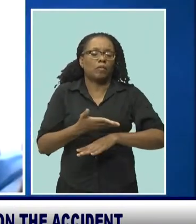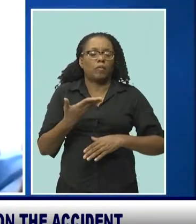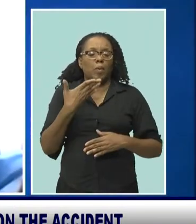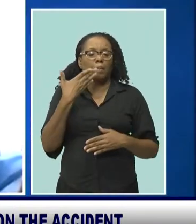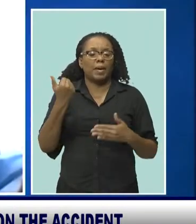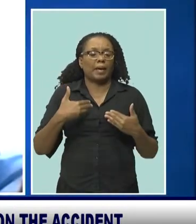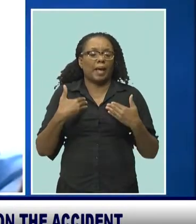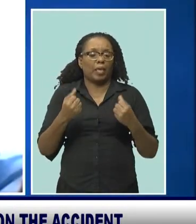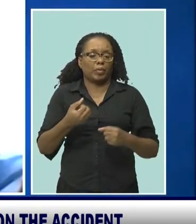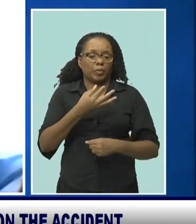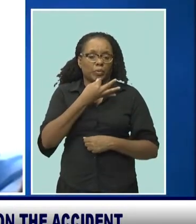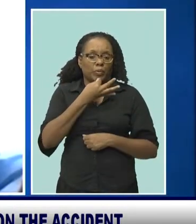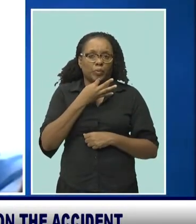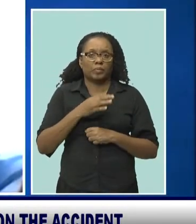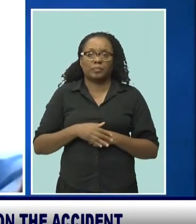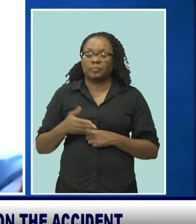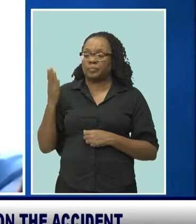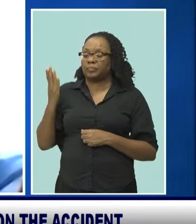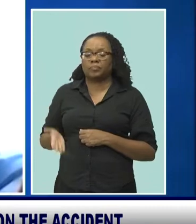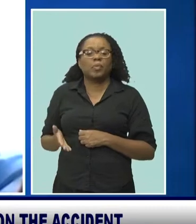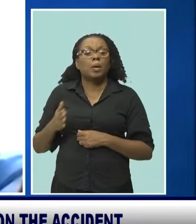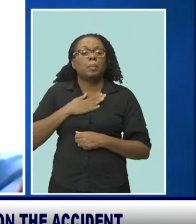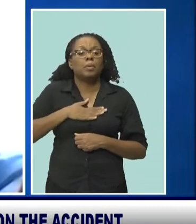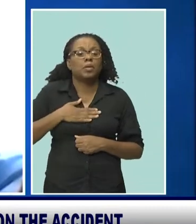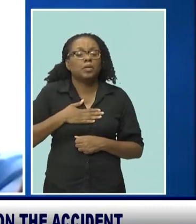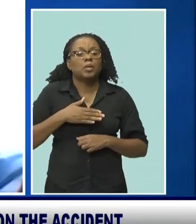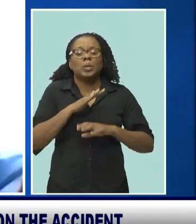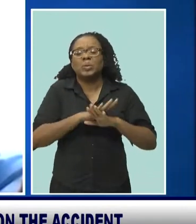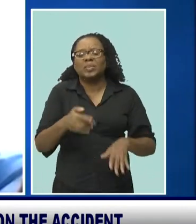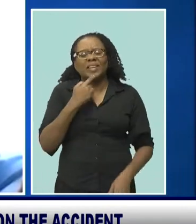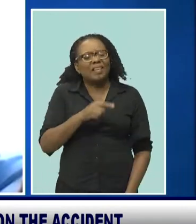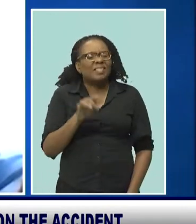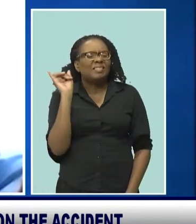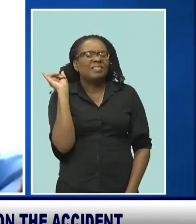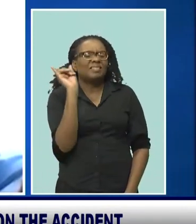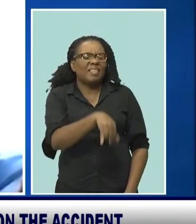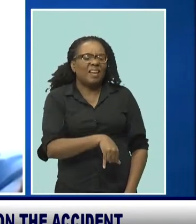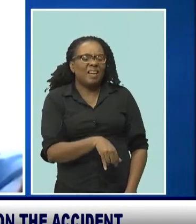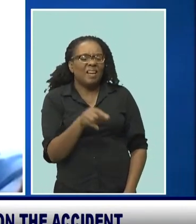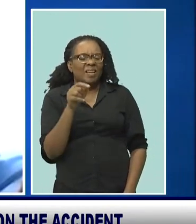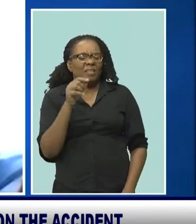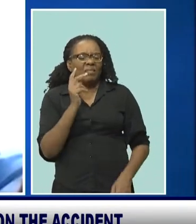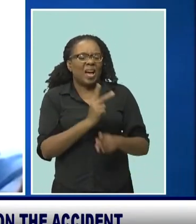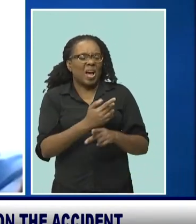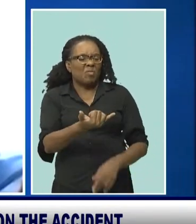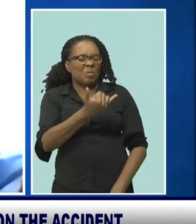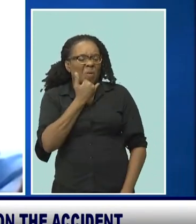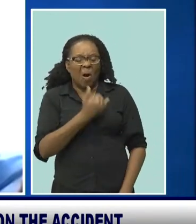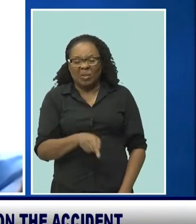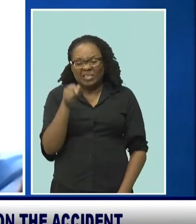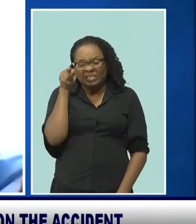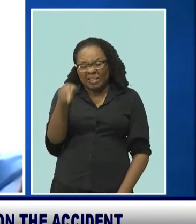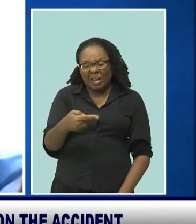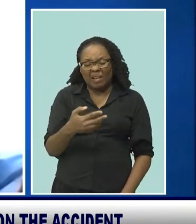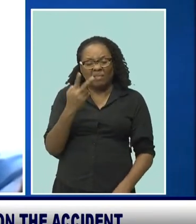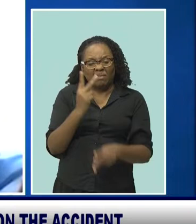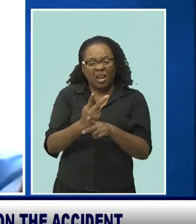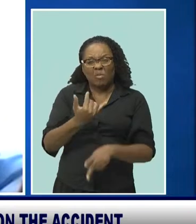do not go about saying that this PSV or that PSV is wrong. Let me make that